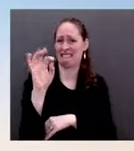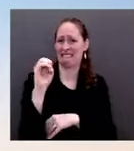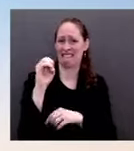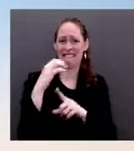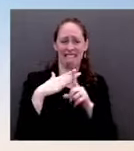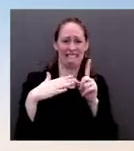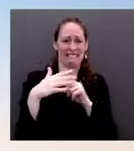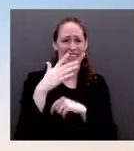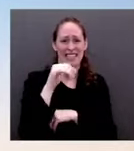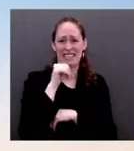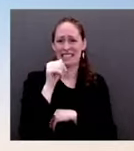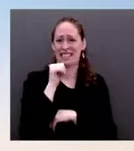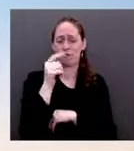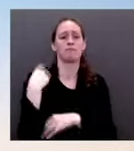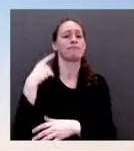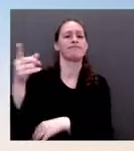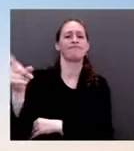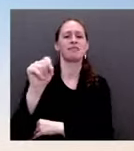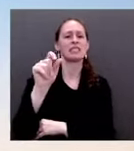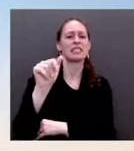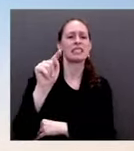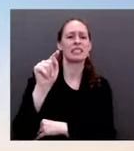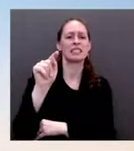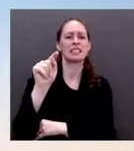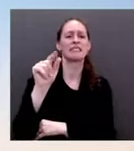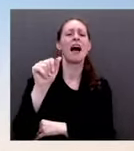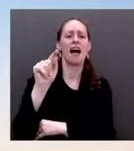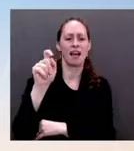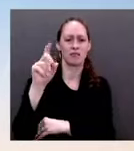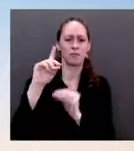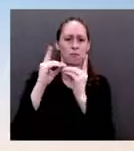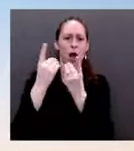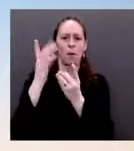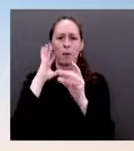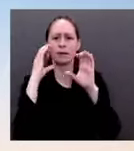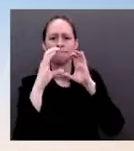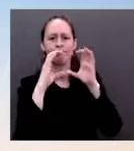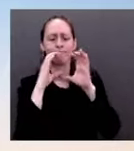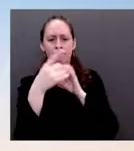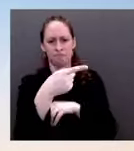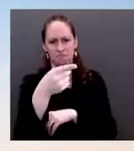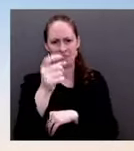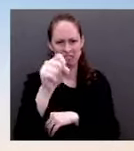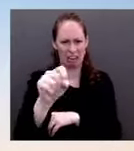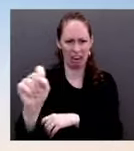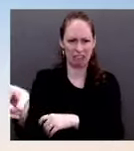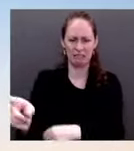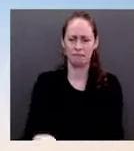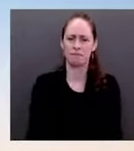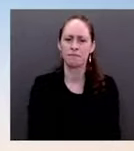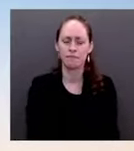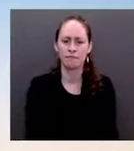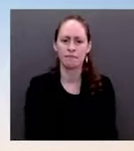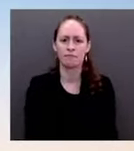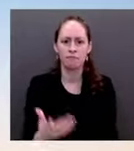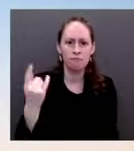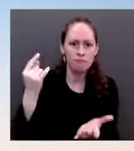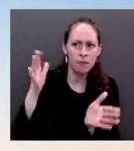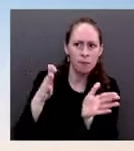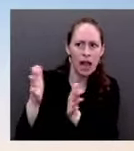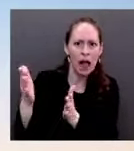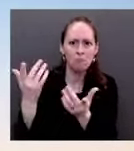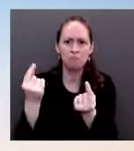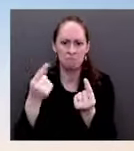predictions or previews of any steps they may take. The Is there any effort right now to get a handle on how many Americans are in Ukraine? Because I remember with